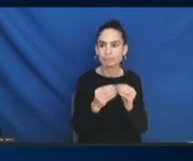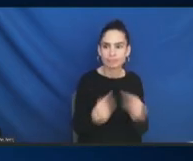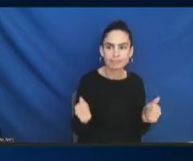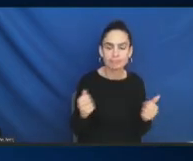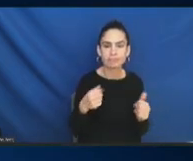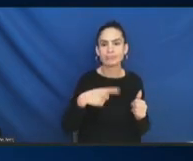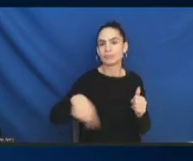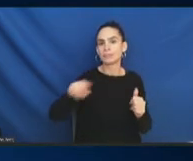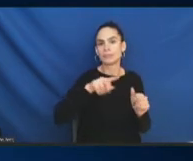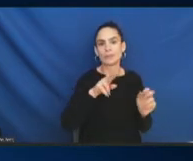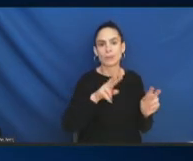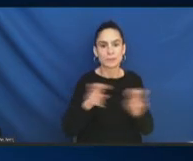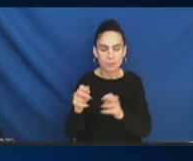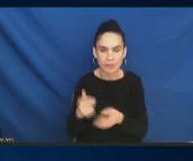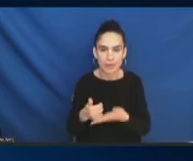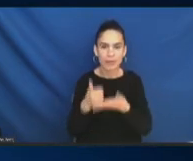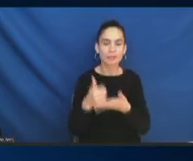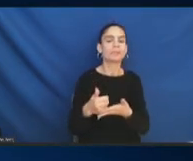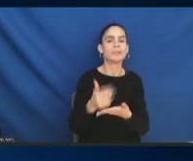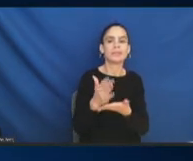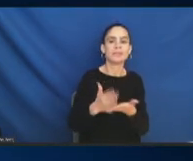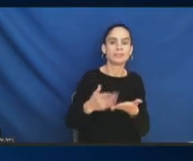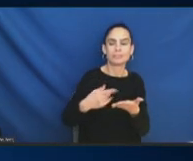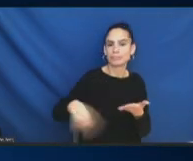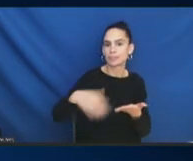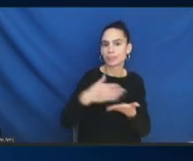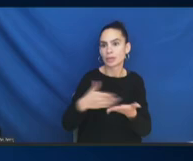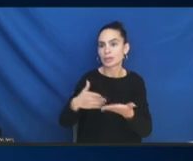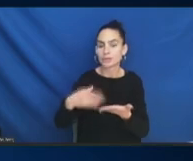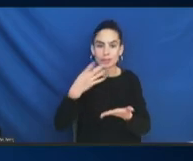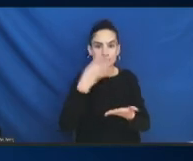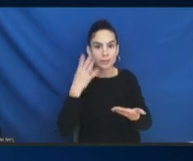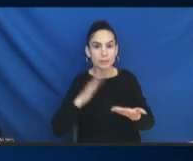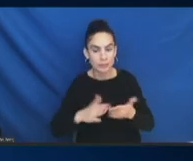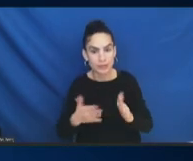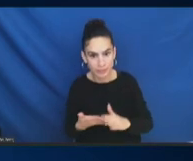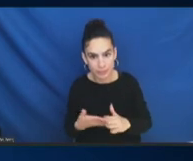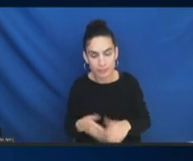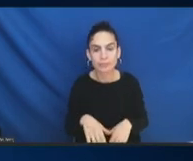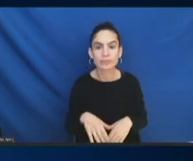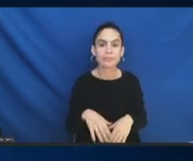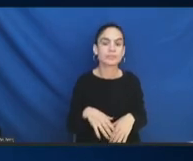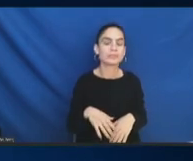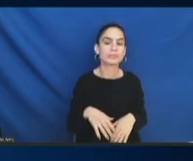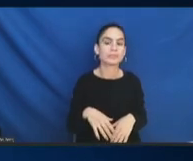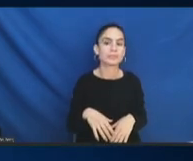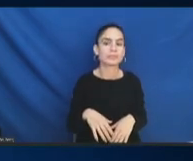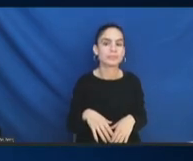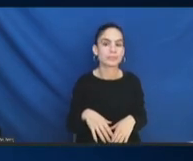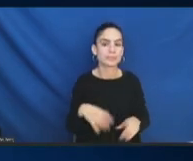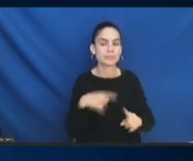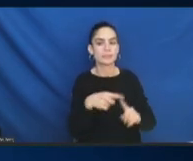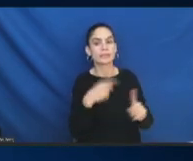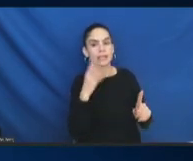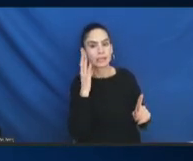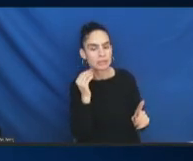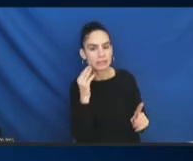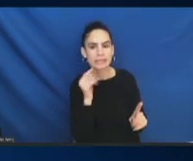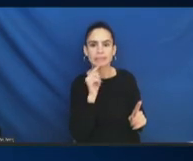of the harms to our communities that were elevated in the last five years or so.